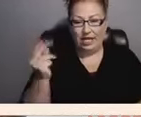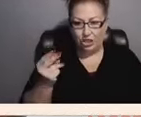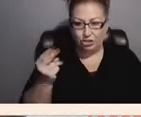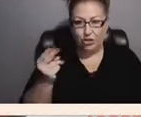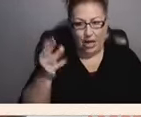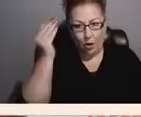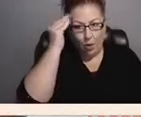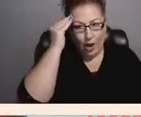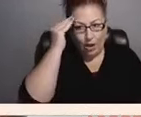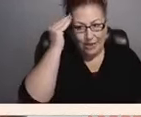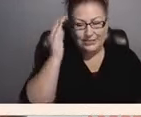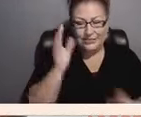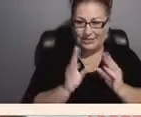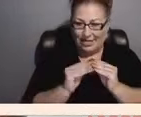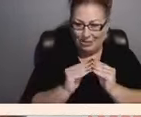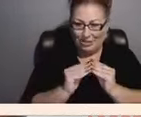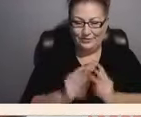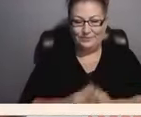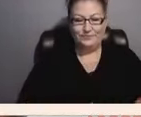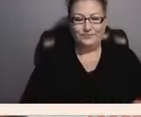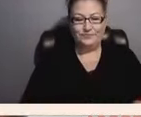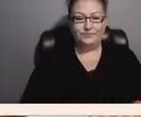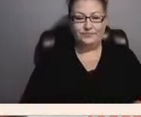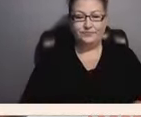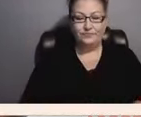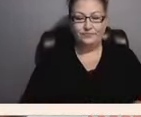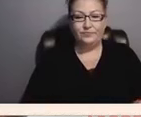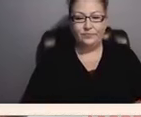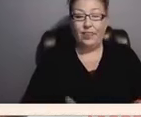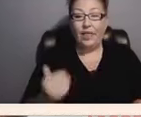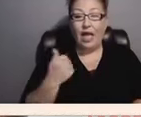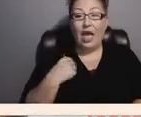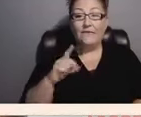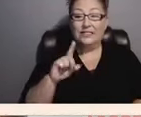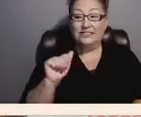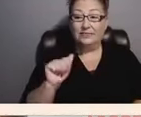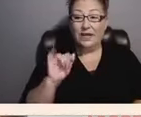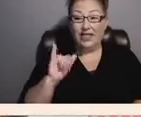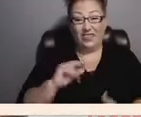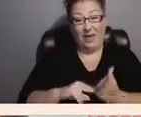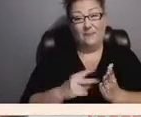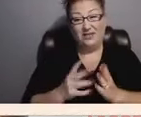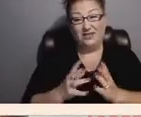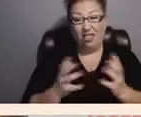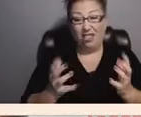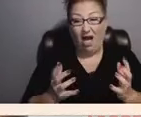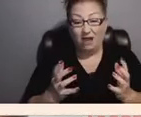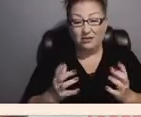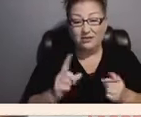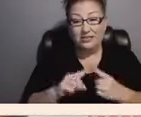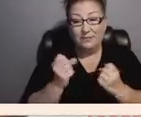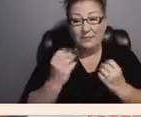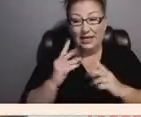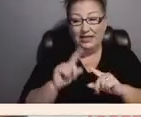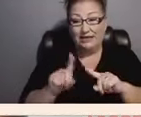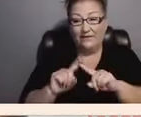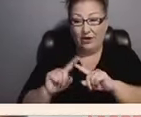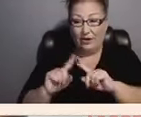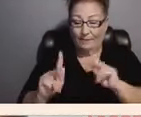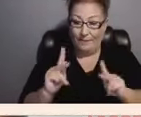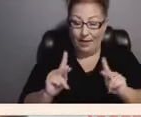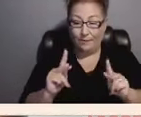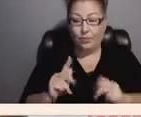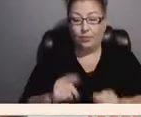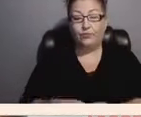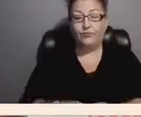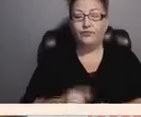Session. Having a disability means a lot to many different people. One thing that I think